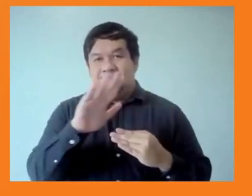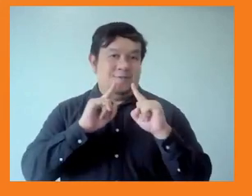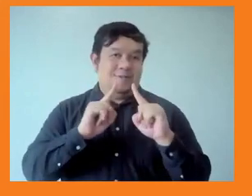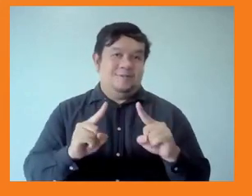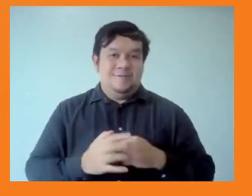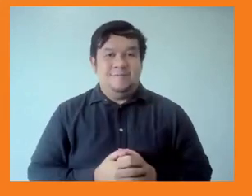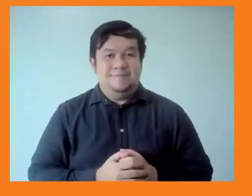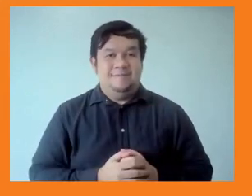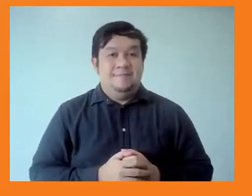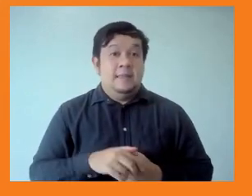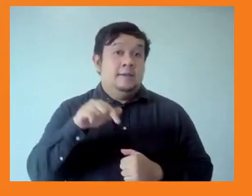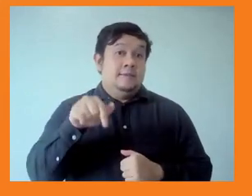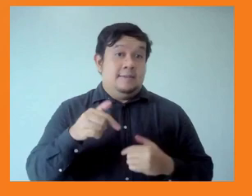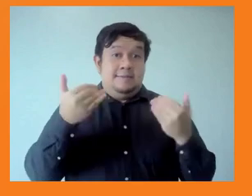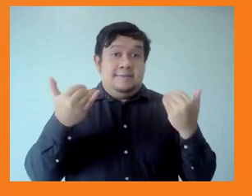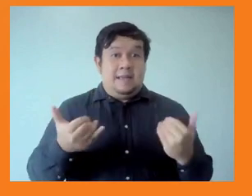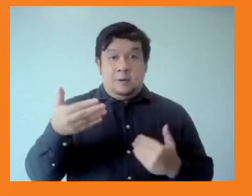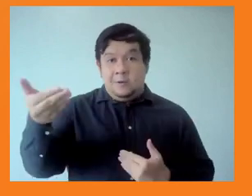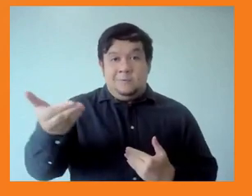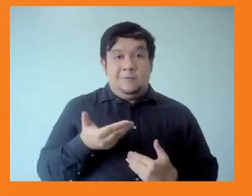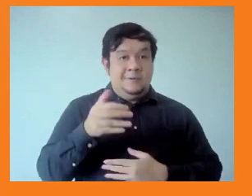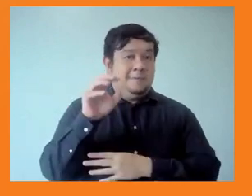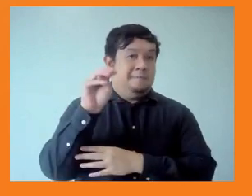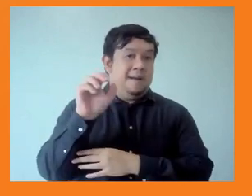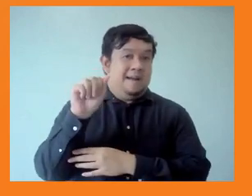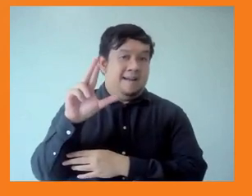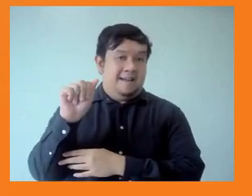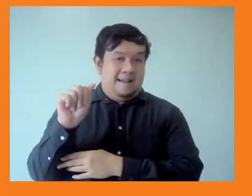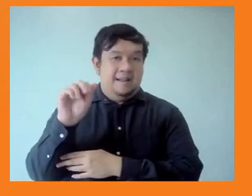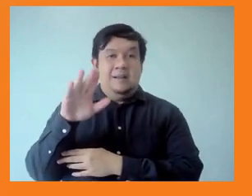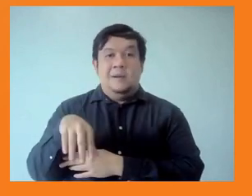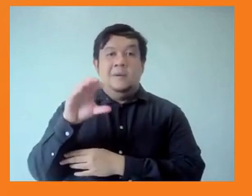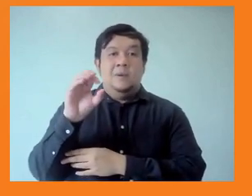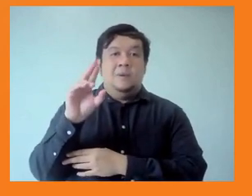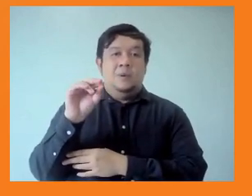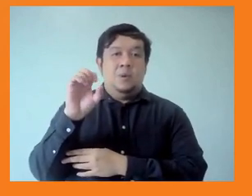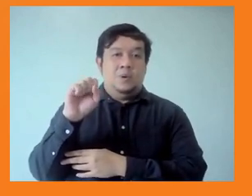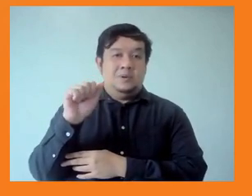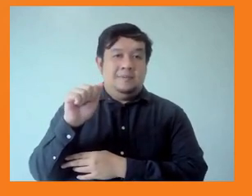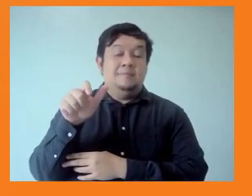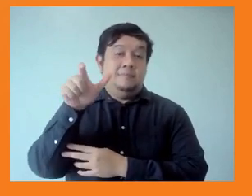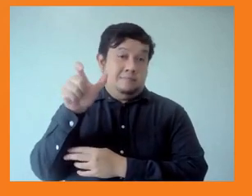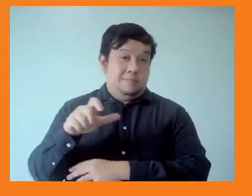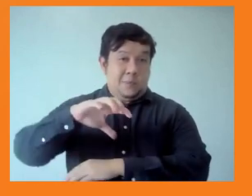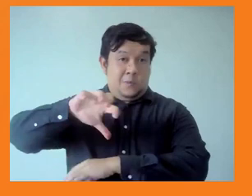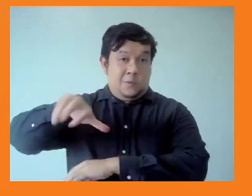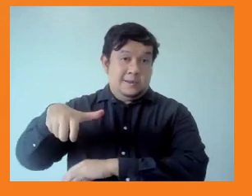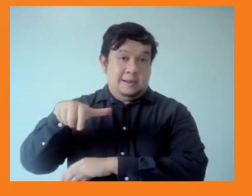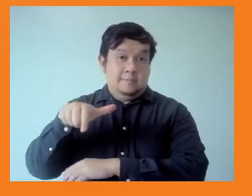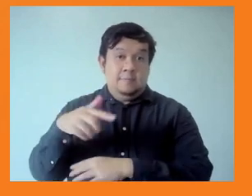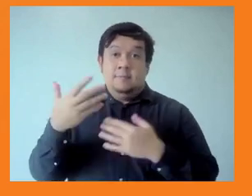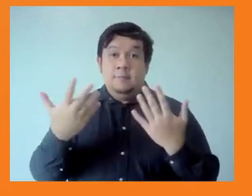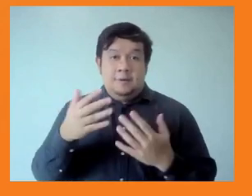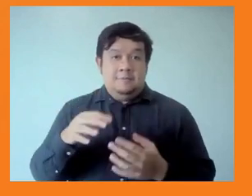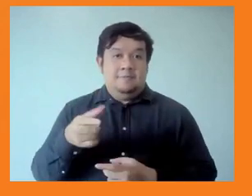Maria Rosario Felisco, who is the country director at the Oxfam in the Philippines, to deliver the closing remarks and really